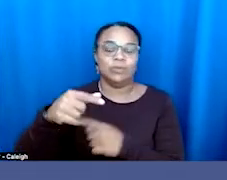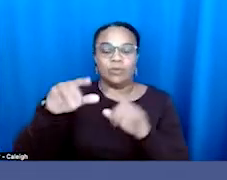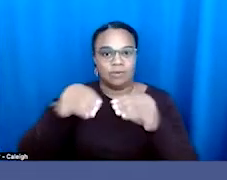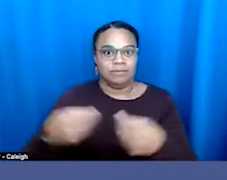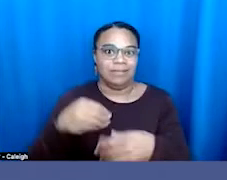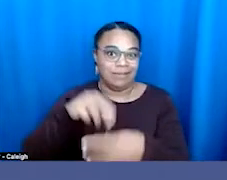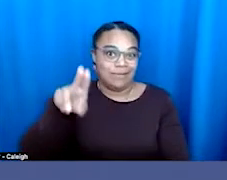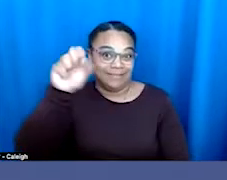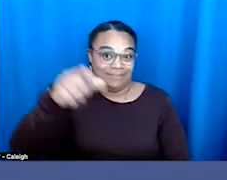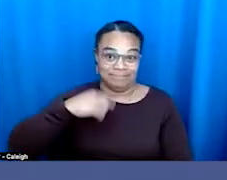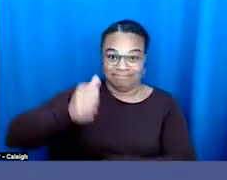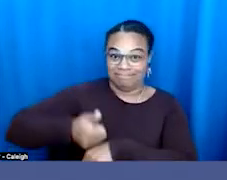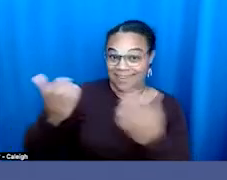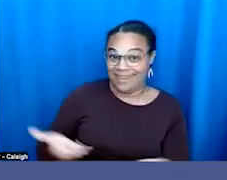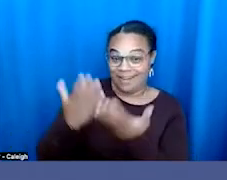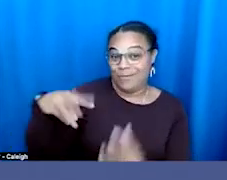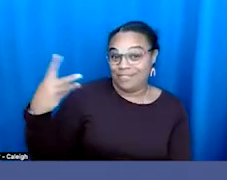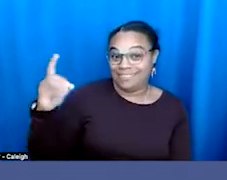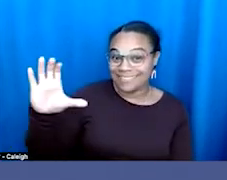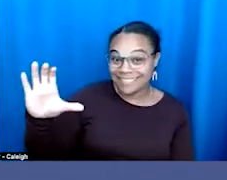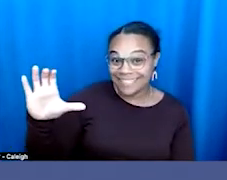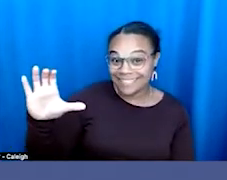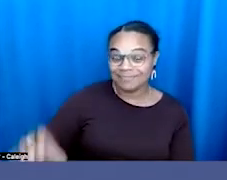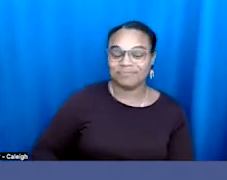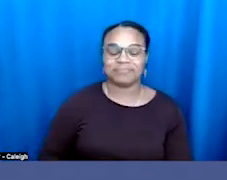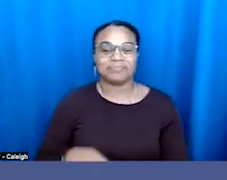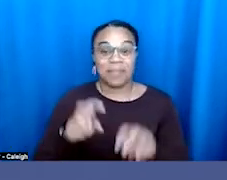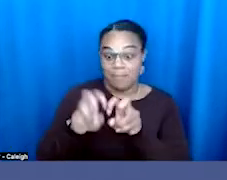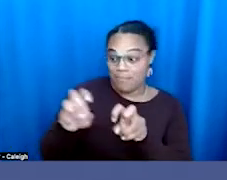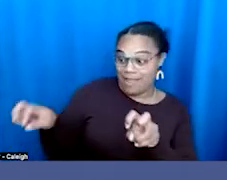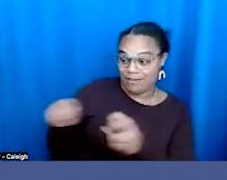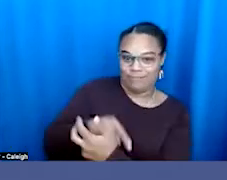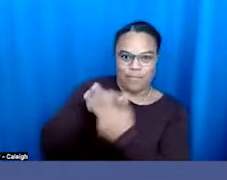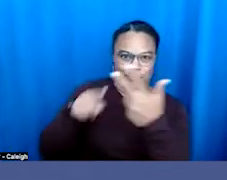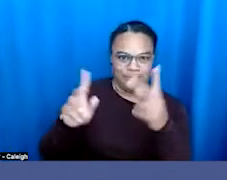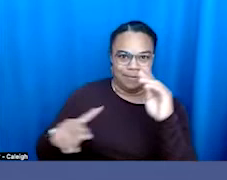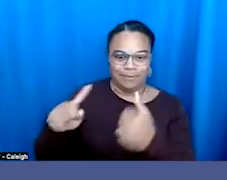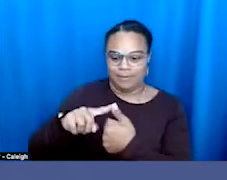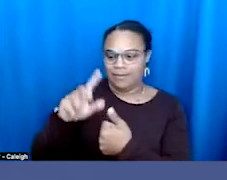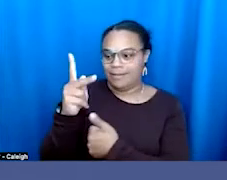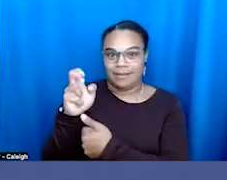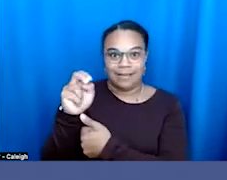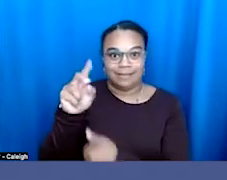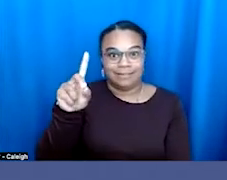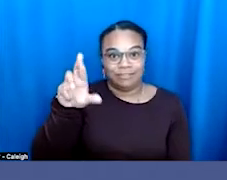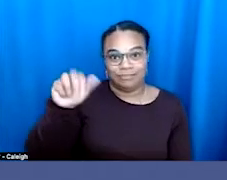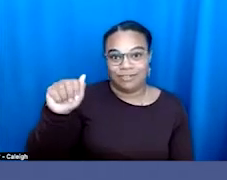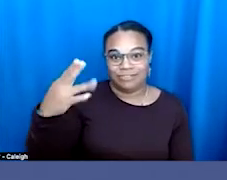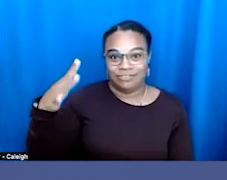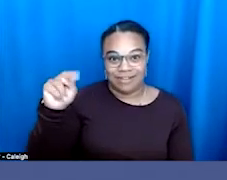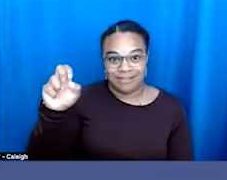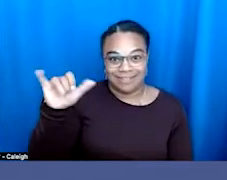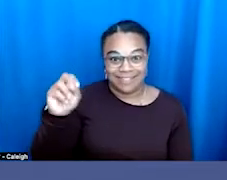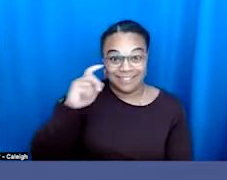D.C. And I am joined by three panelists. Kendra Johnson, noticing K